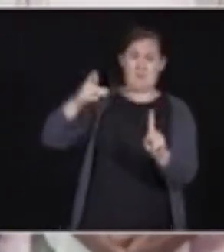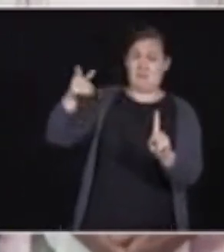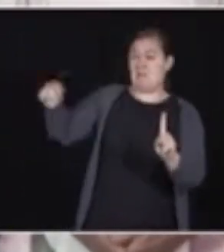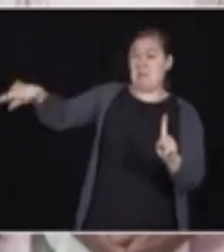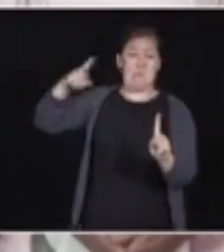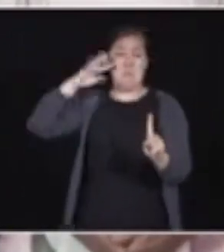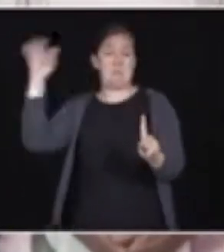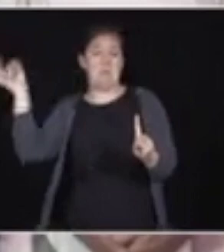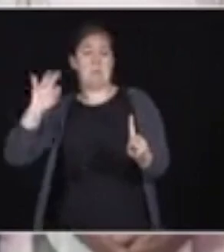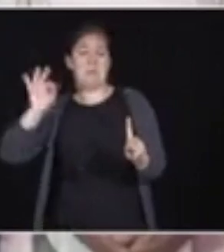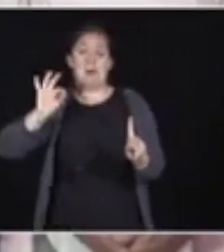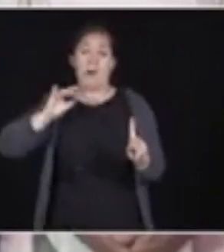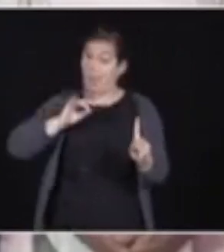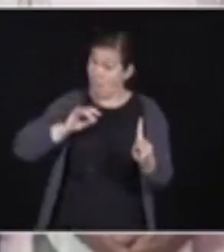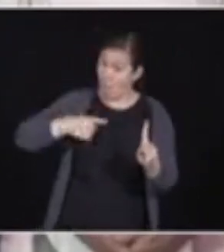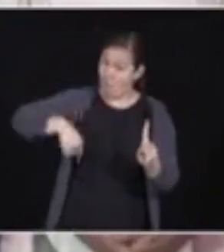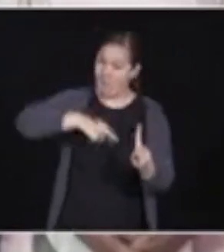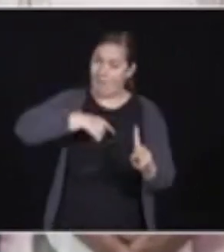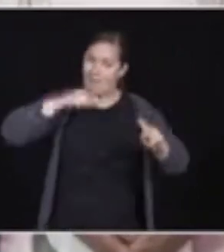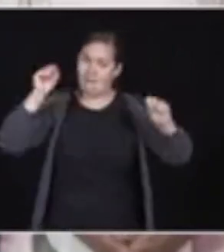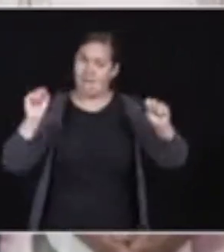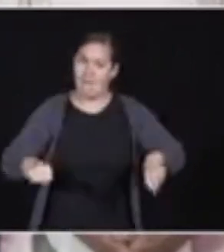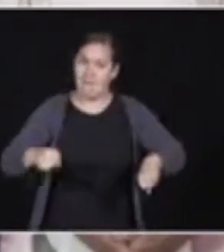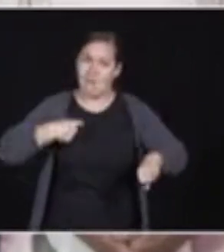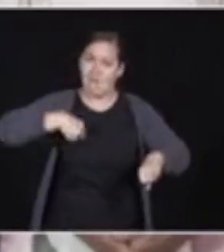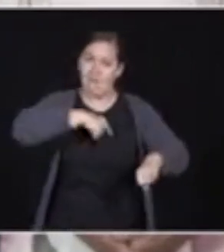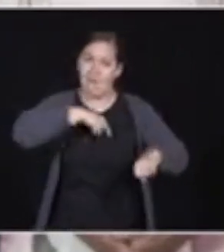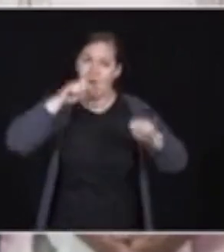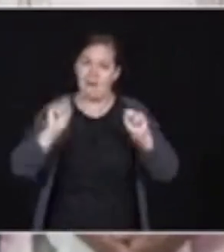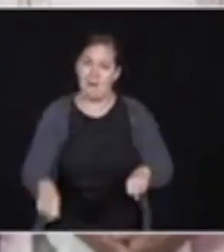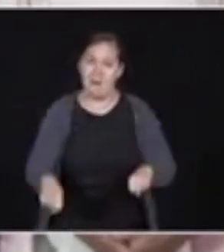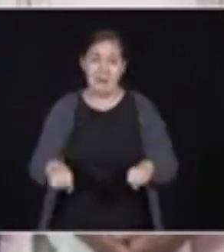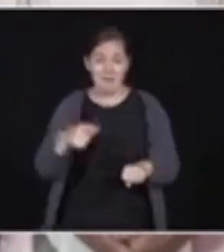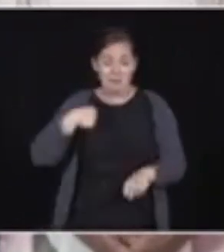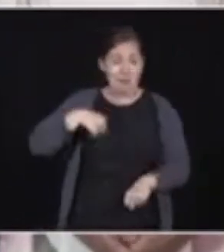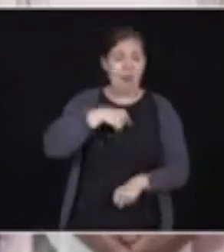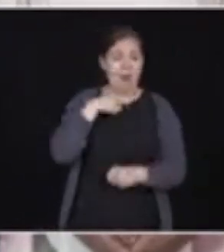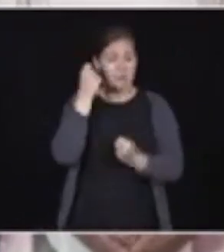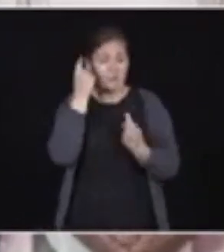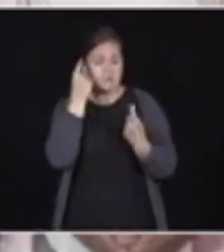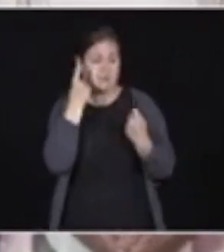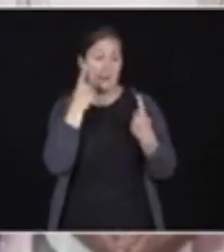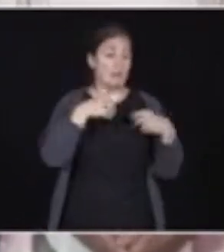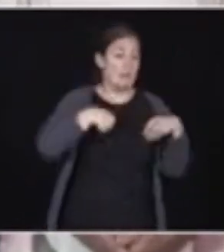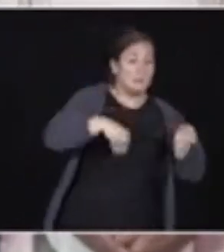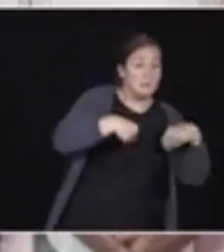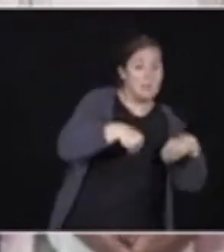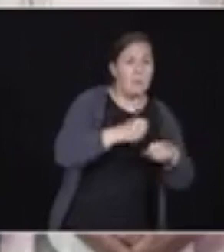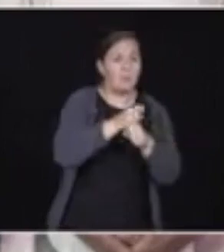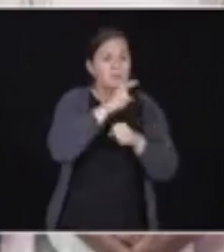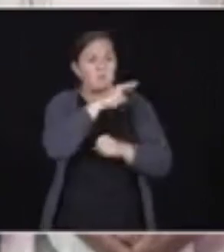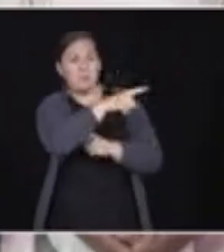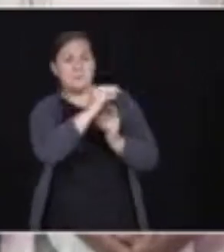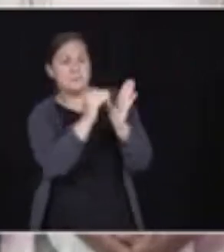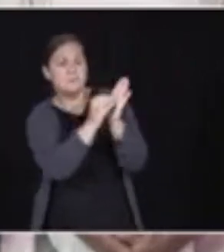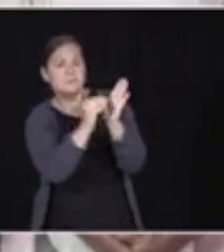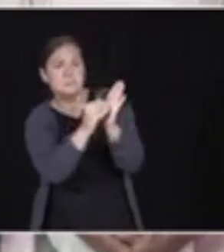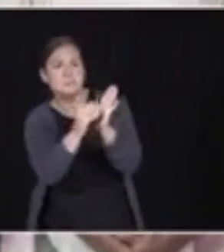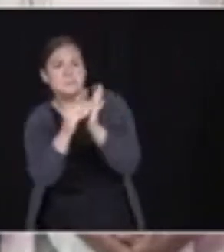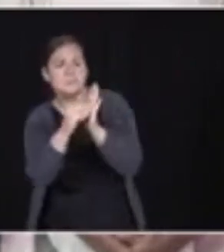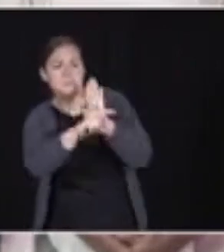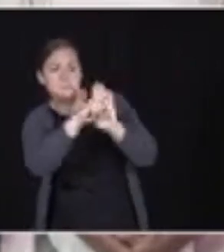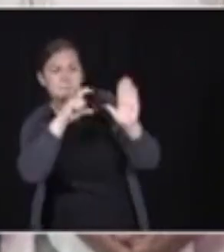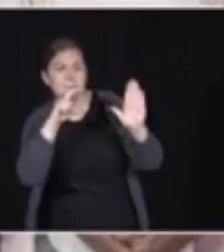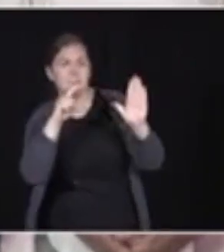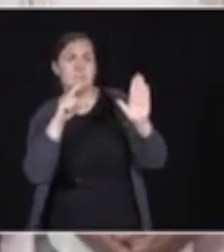one in 10. We can do it. We will do it. But it is up to the retailers. Enforce the packaging. And it is